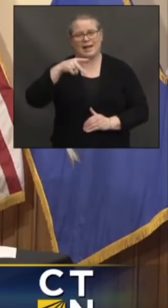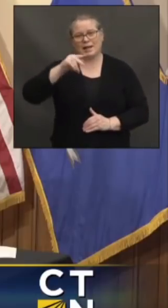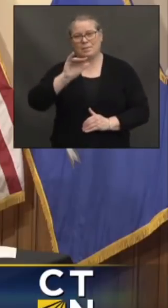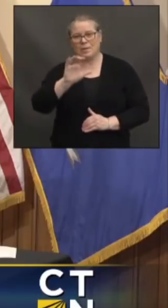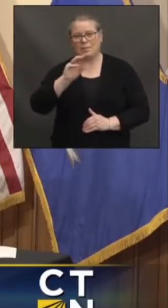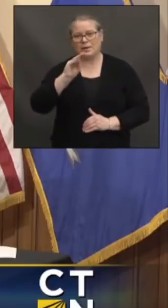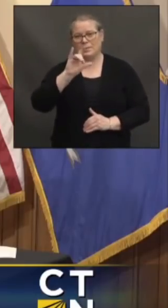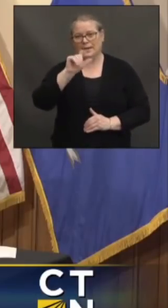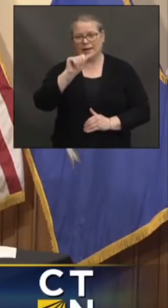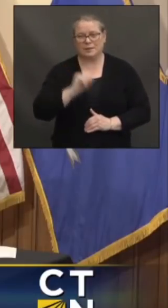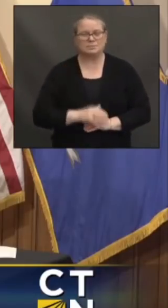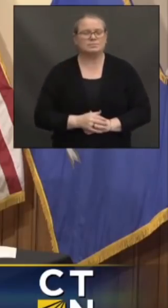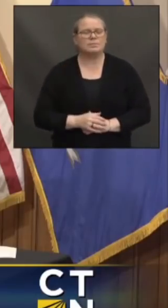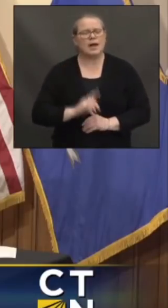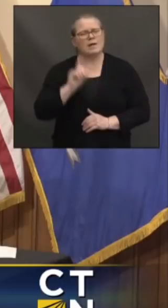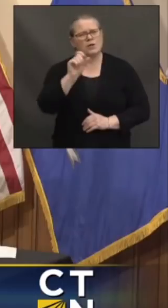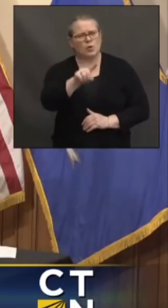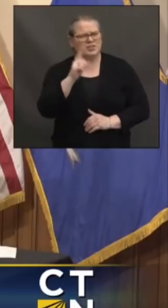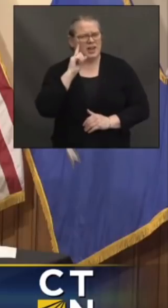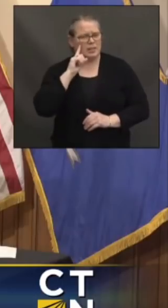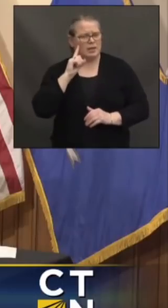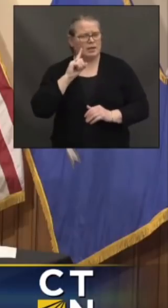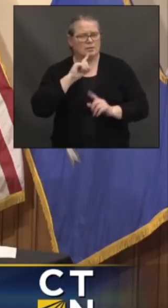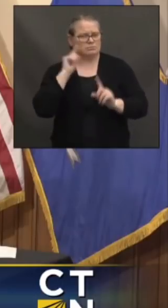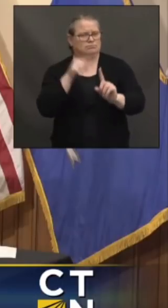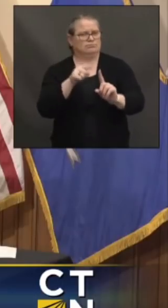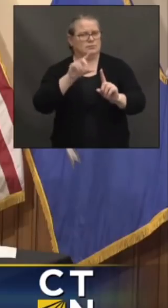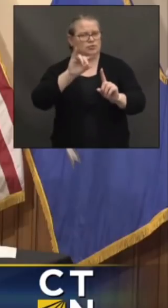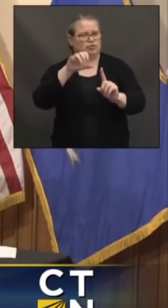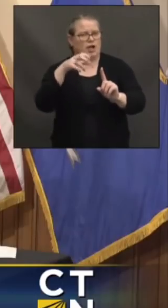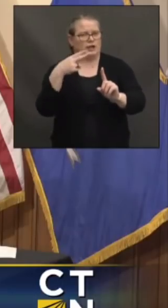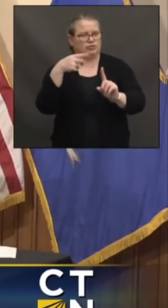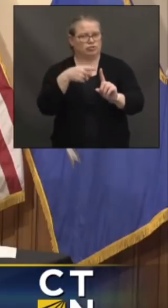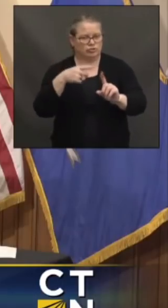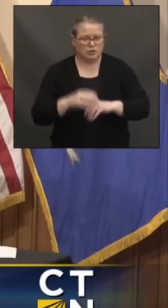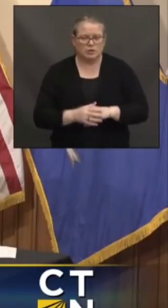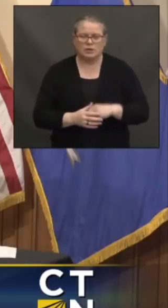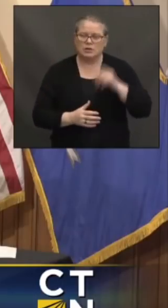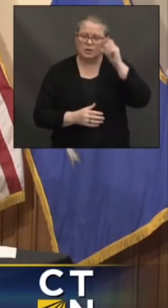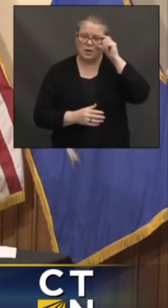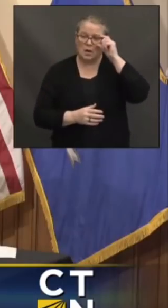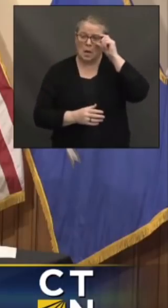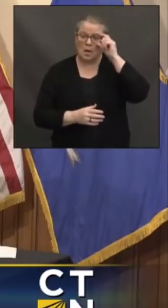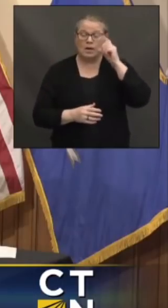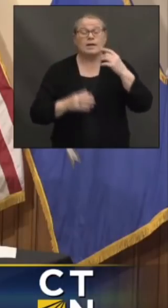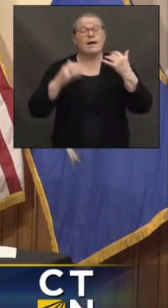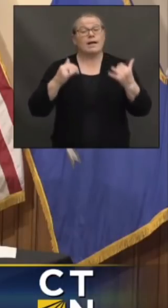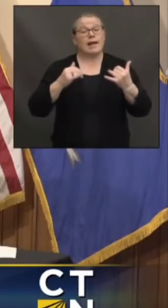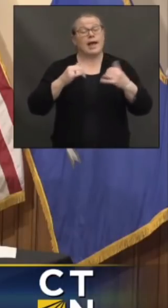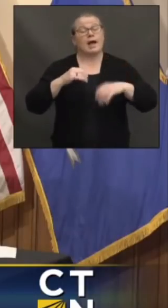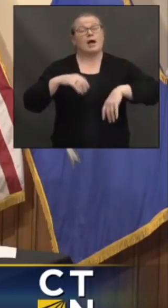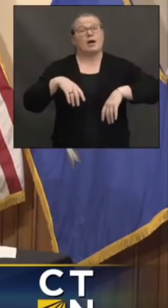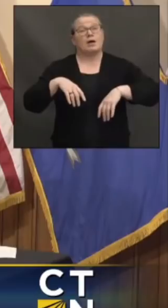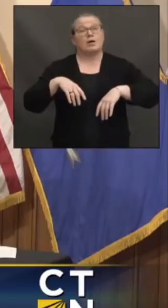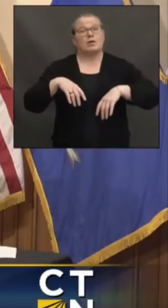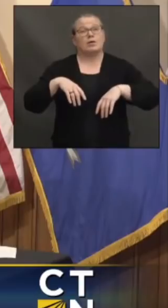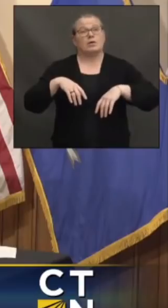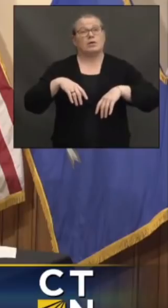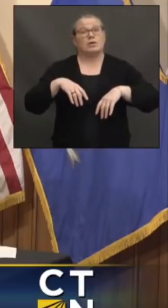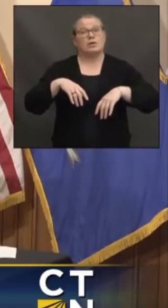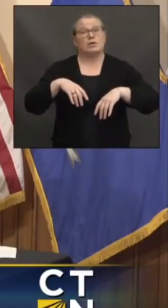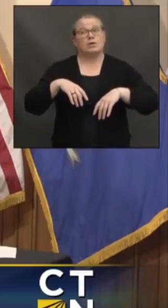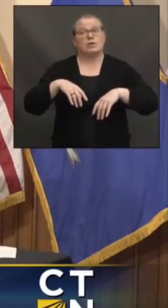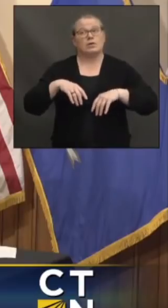for Josh. I noticed today's numbers from the CDC that Connecticut is now behind the national number when it comes to the percent of the